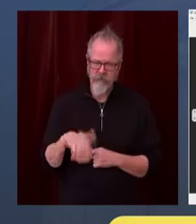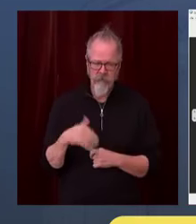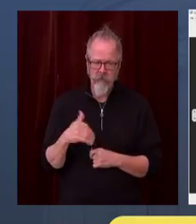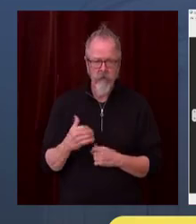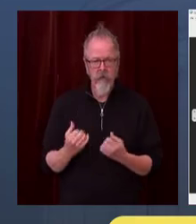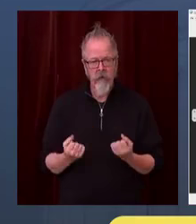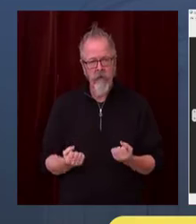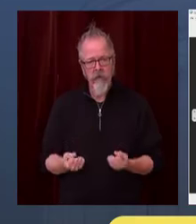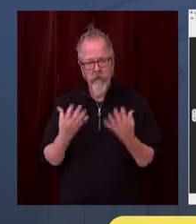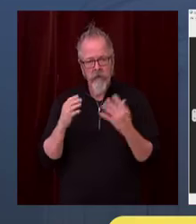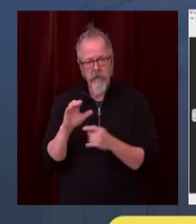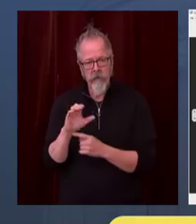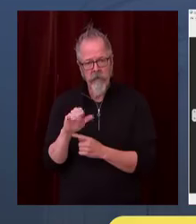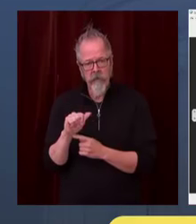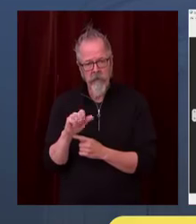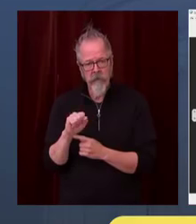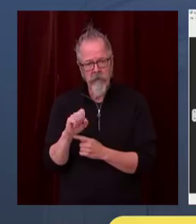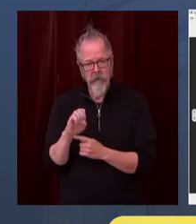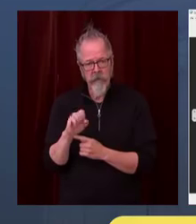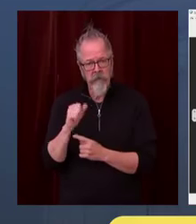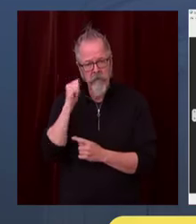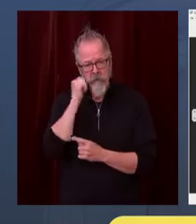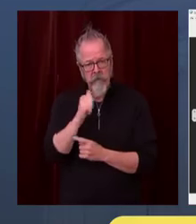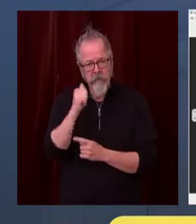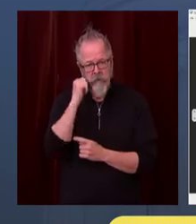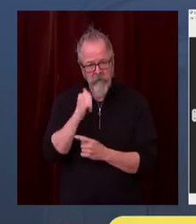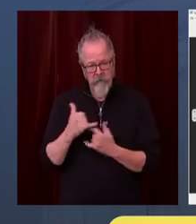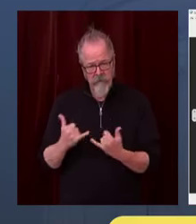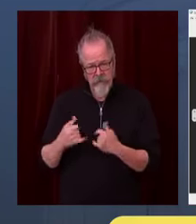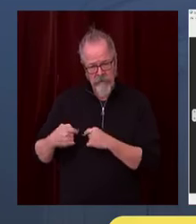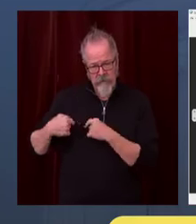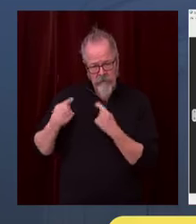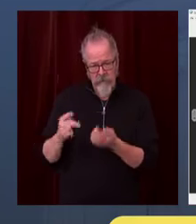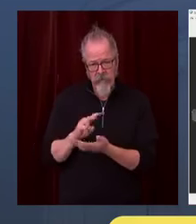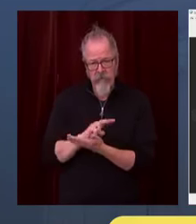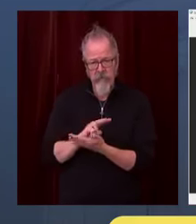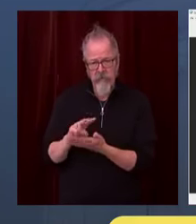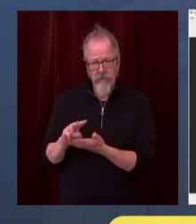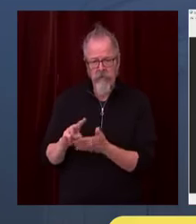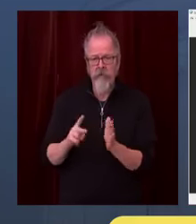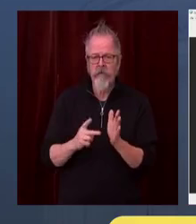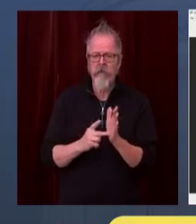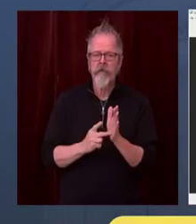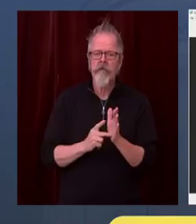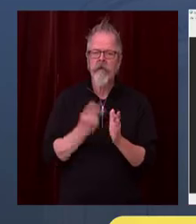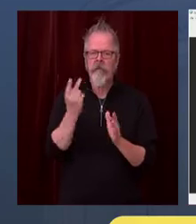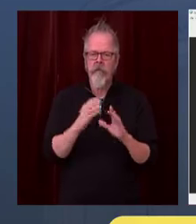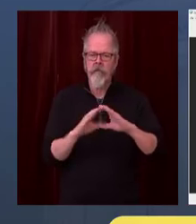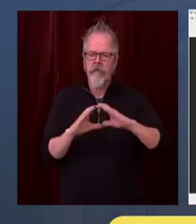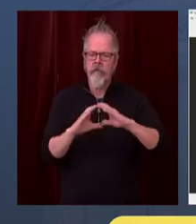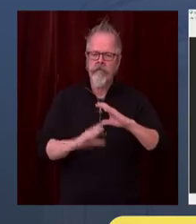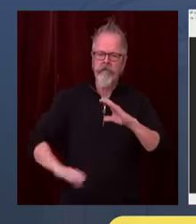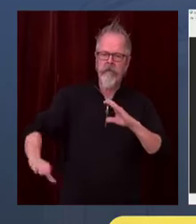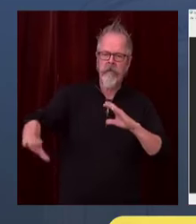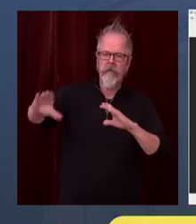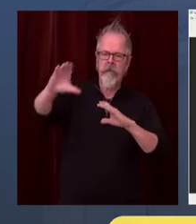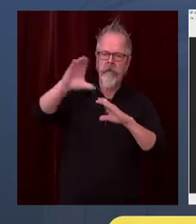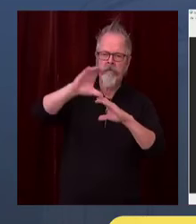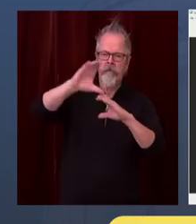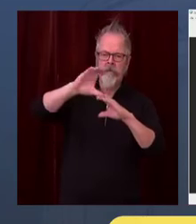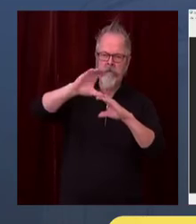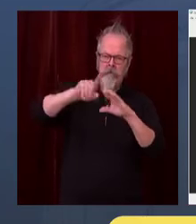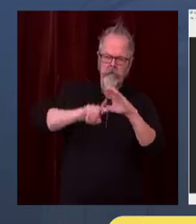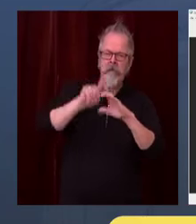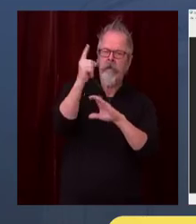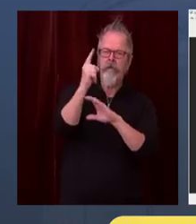doubled from about 1,000 cases reported per day to more than 2,200 cases reported per day. If that doubling